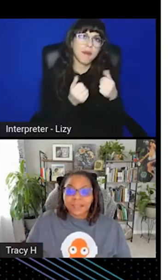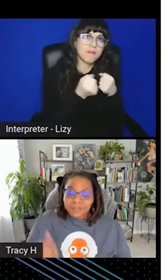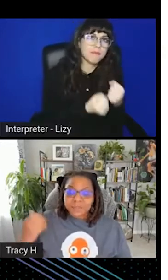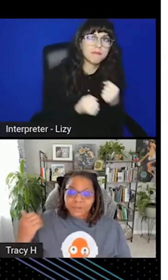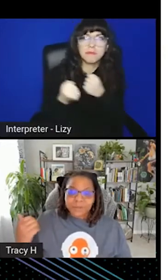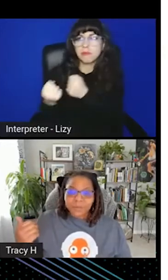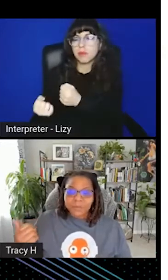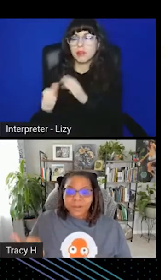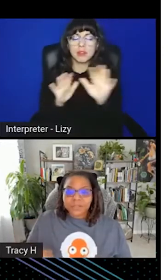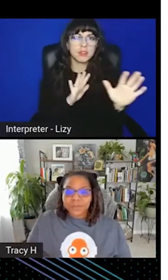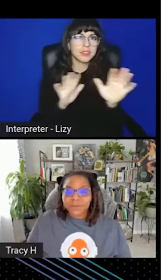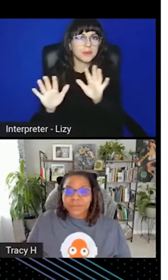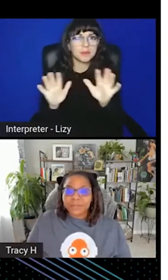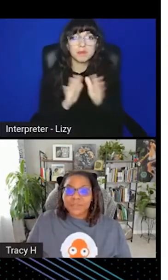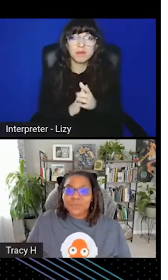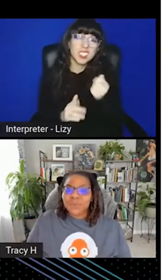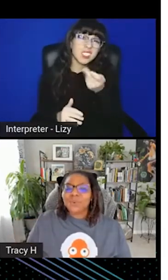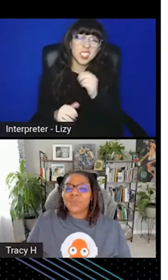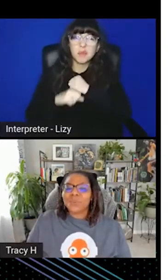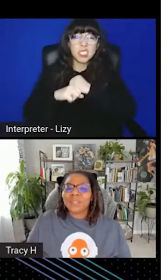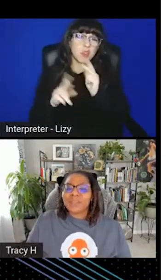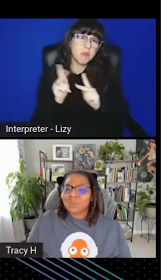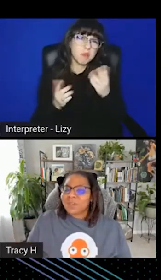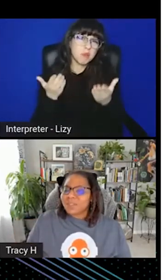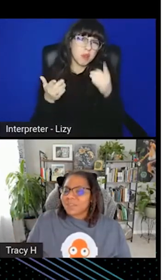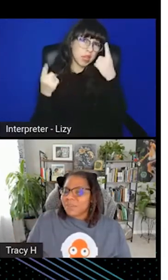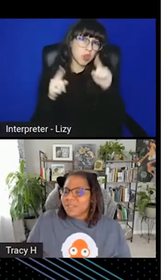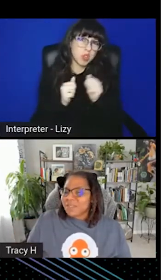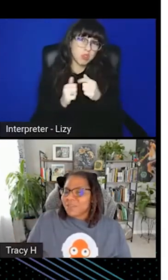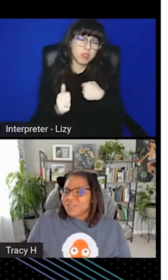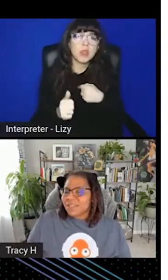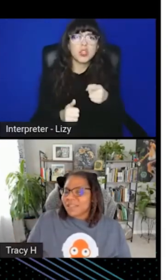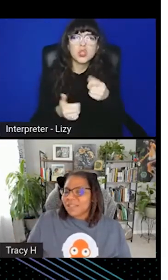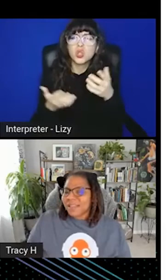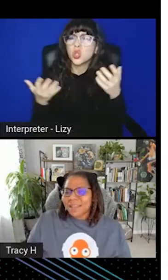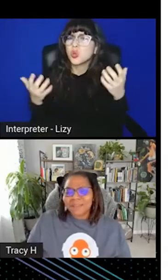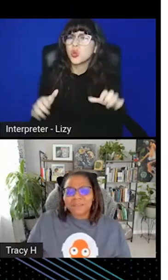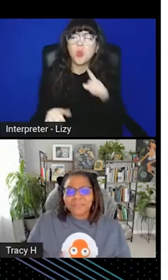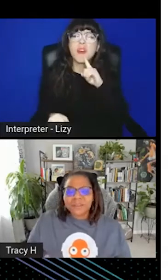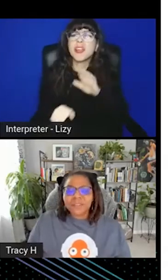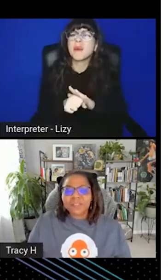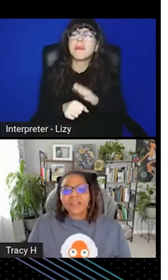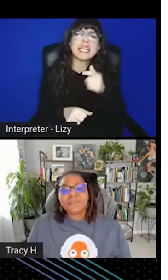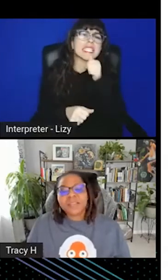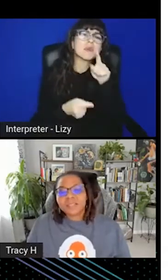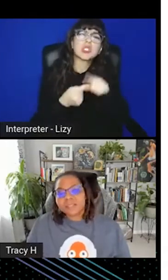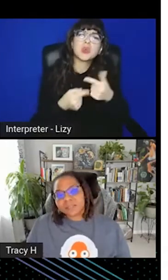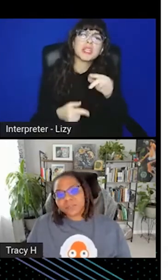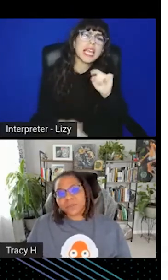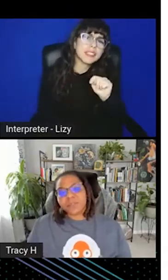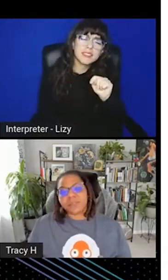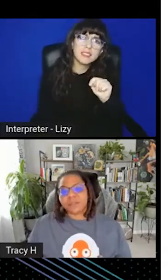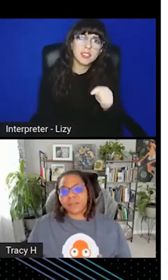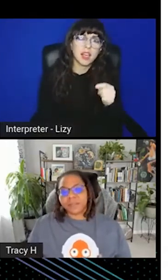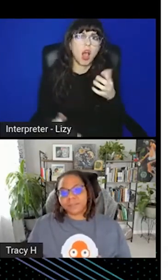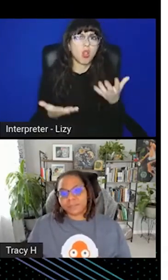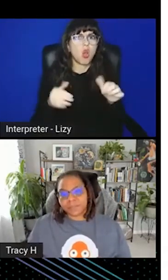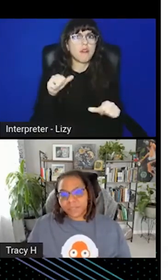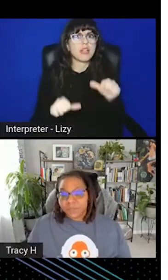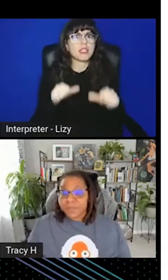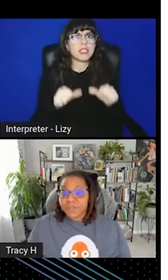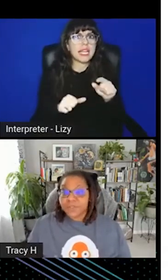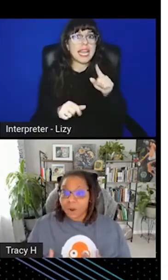And some security people may also agree. You don't really want to commit secrets to Git. Like, there's a lot of hesitance in encrypting and committing.